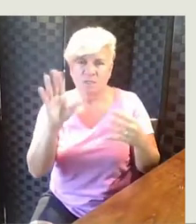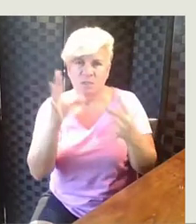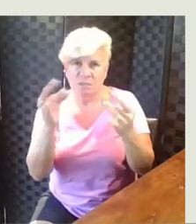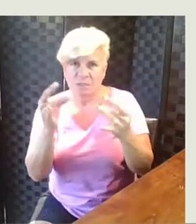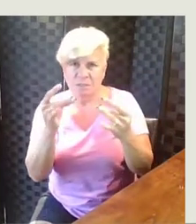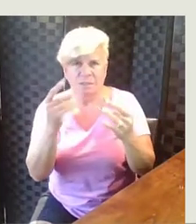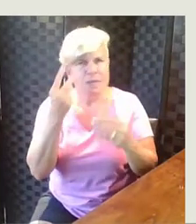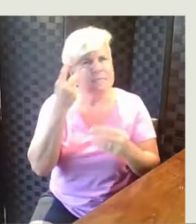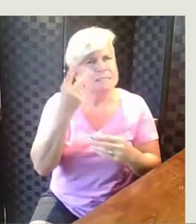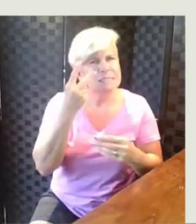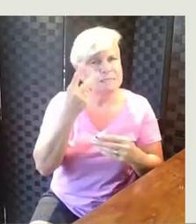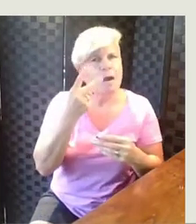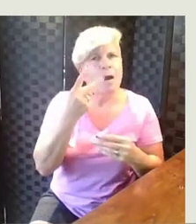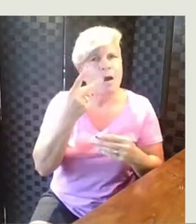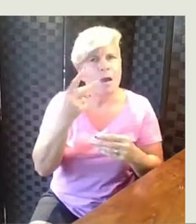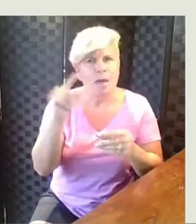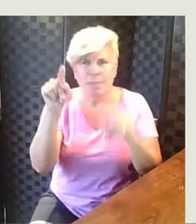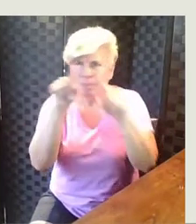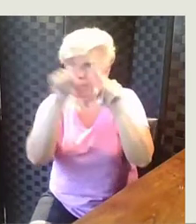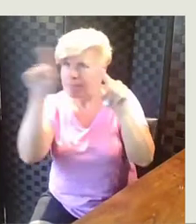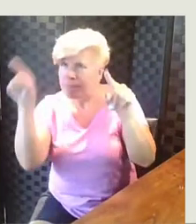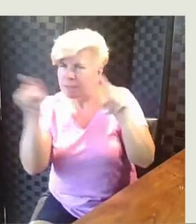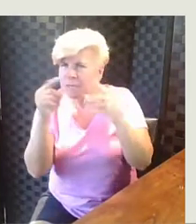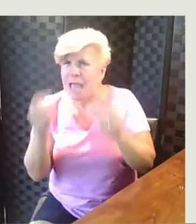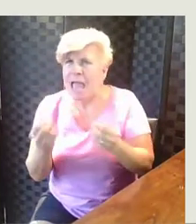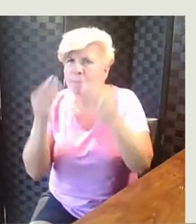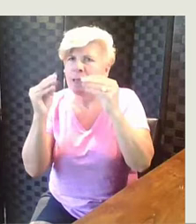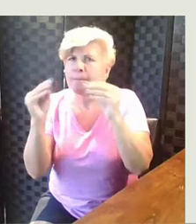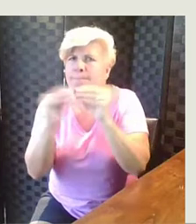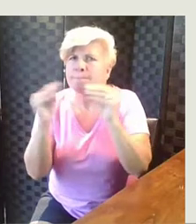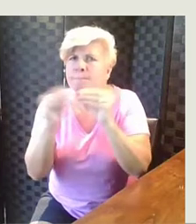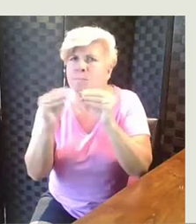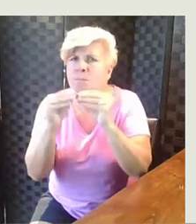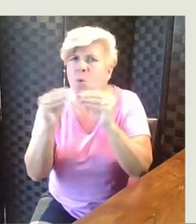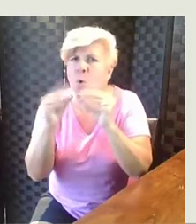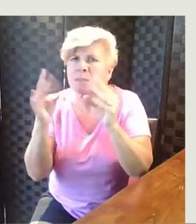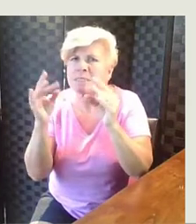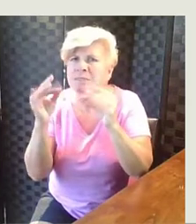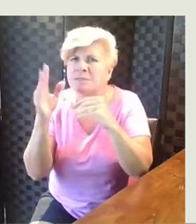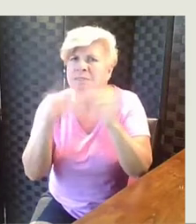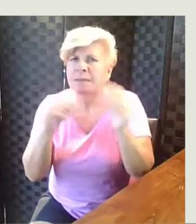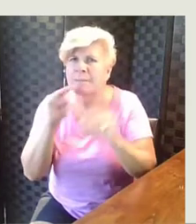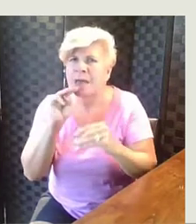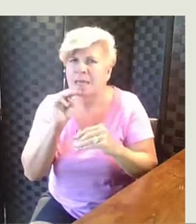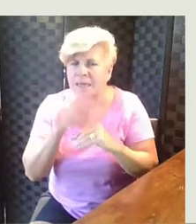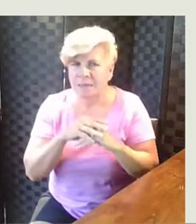compares and sees that this represents how many more stickers Brian has than her.